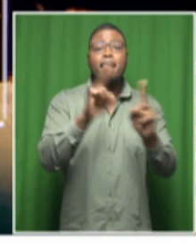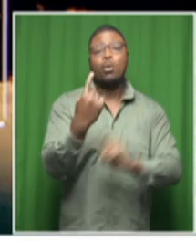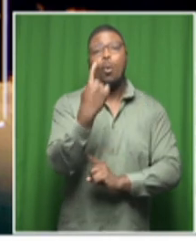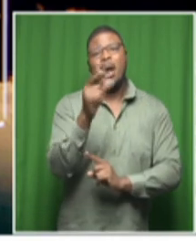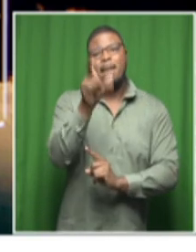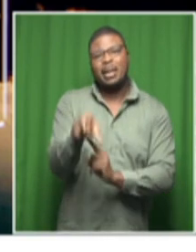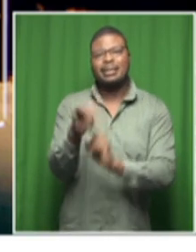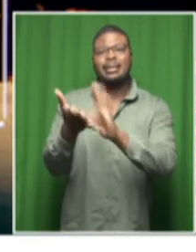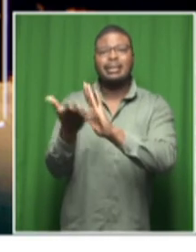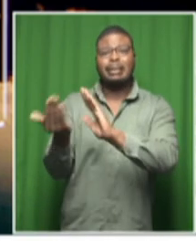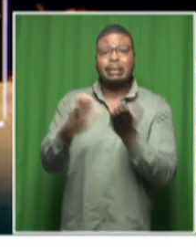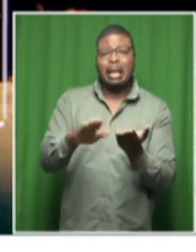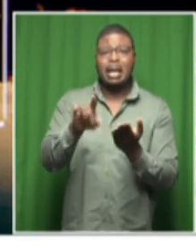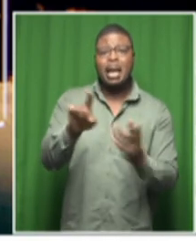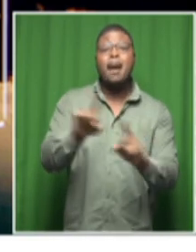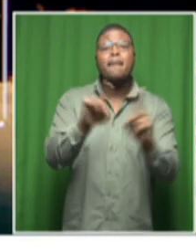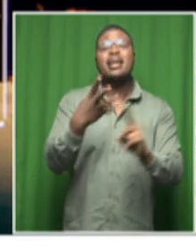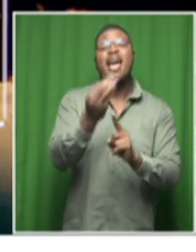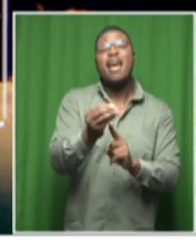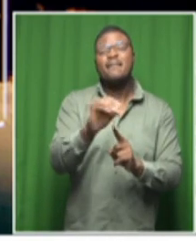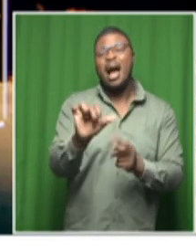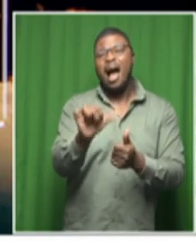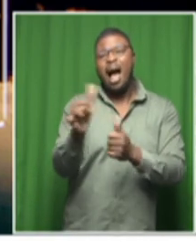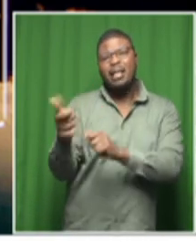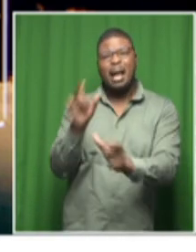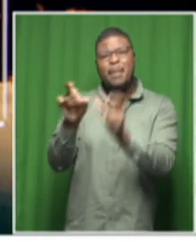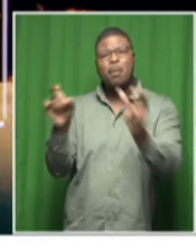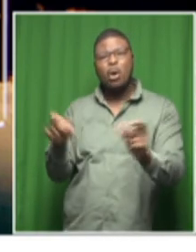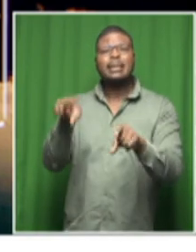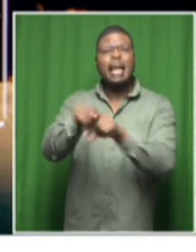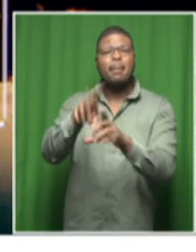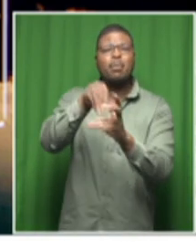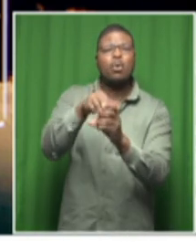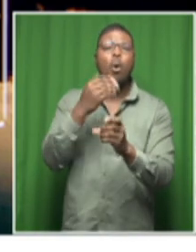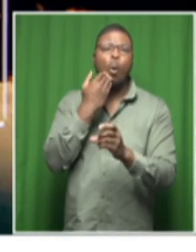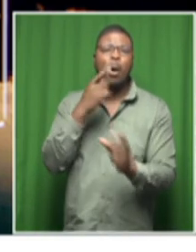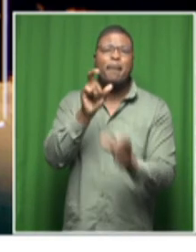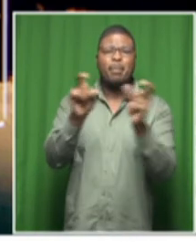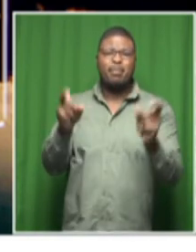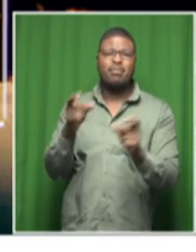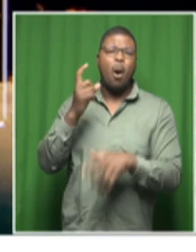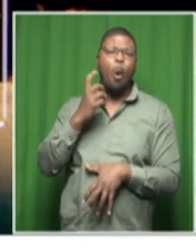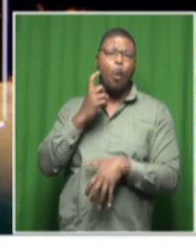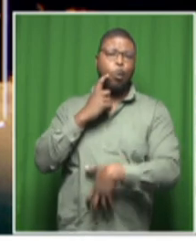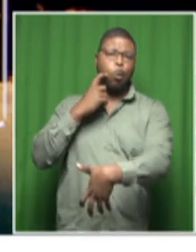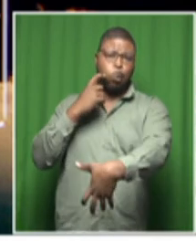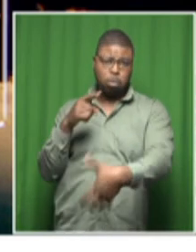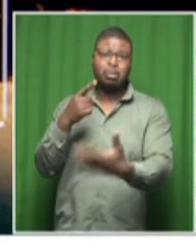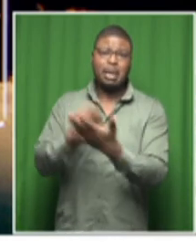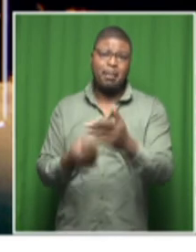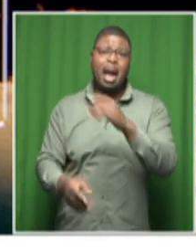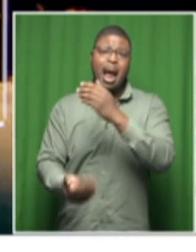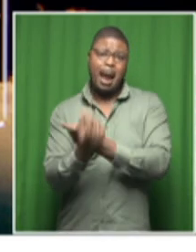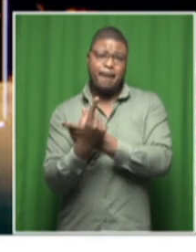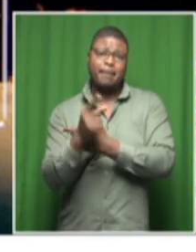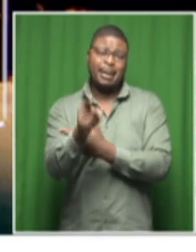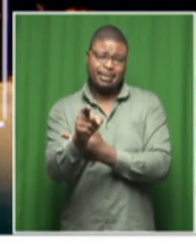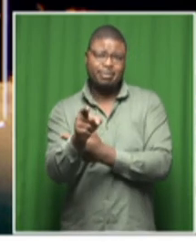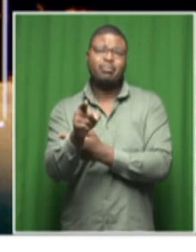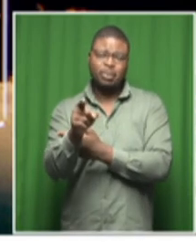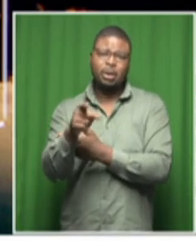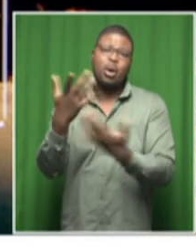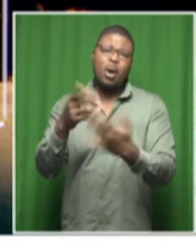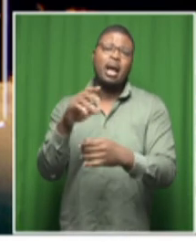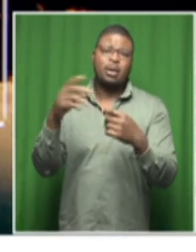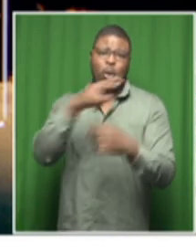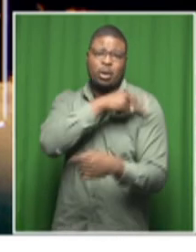dead with dozens of others including a pregnant woman hospitalized. They are mostly being treated for hypothermia while others have sustained